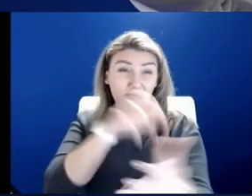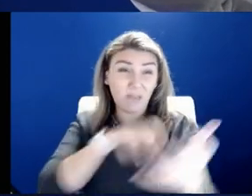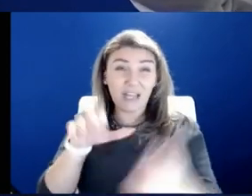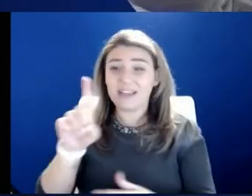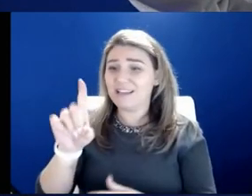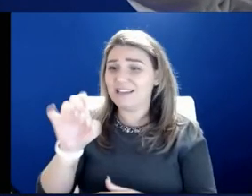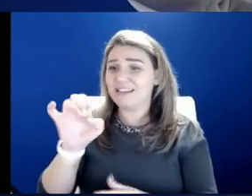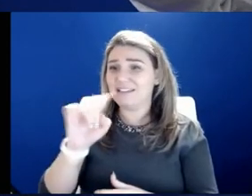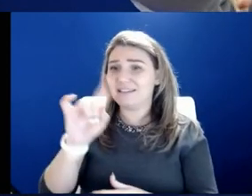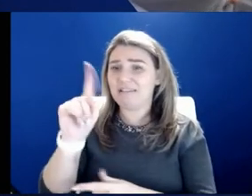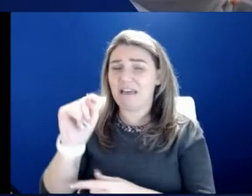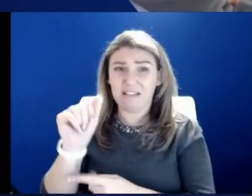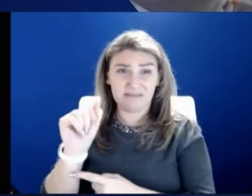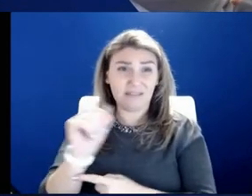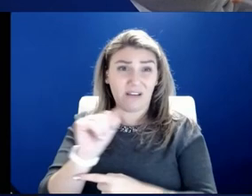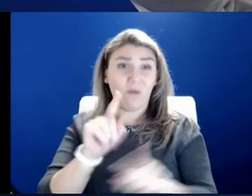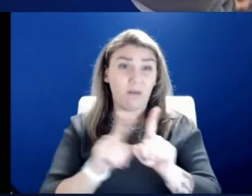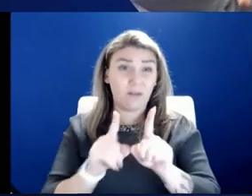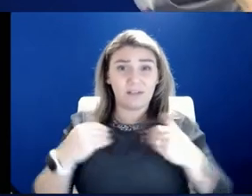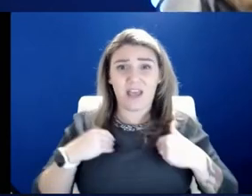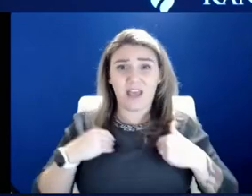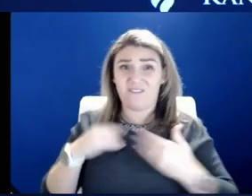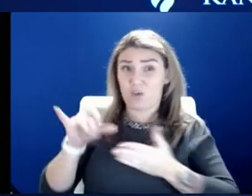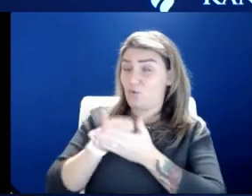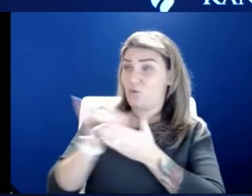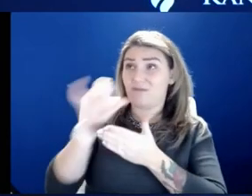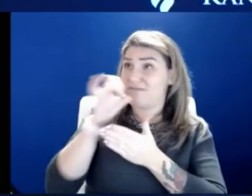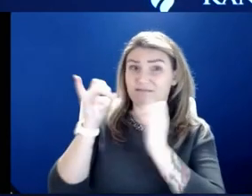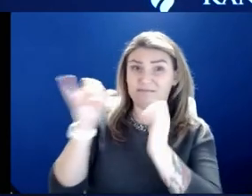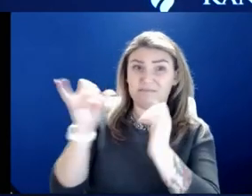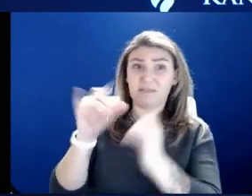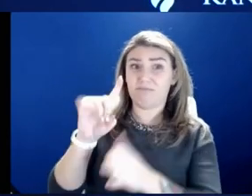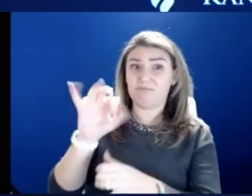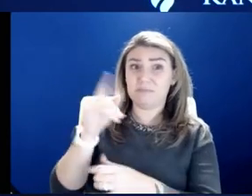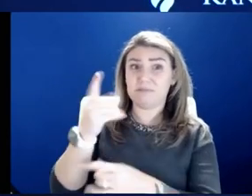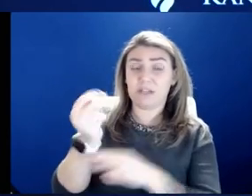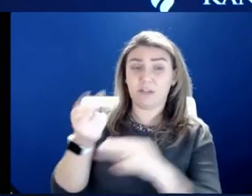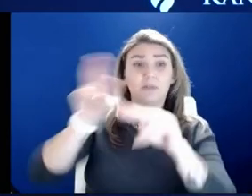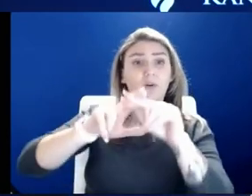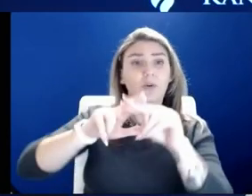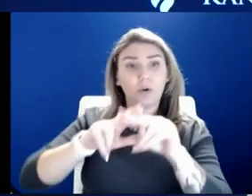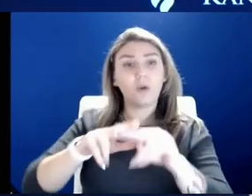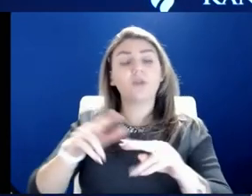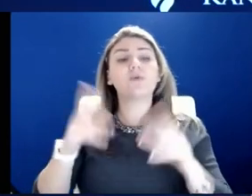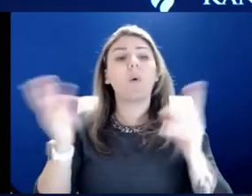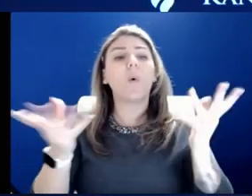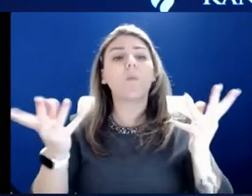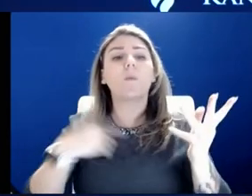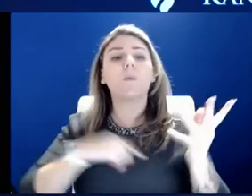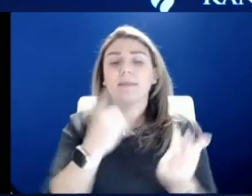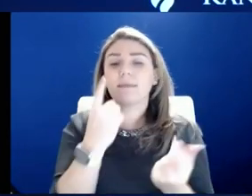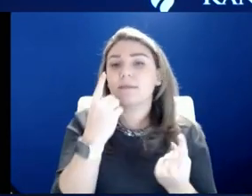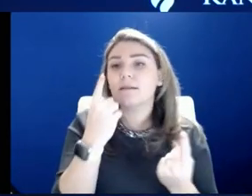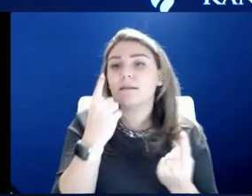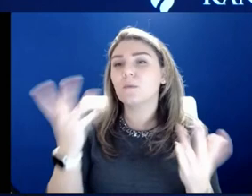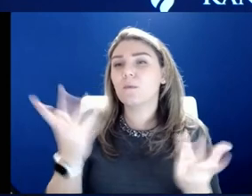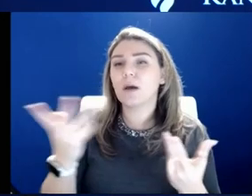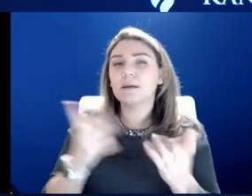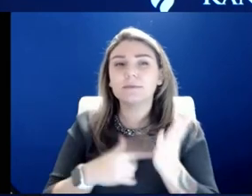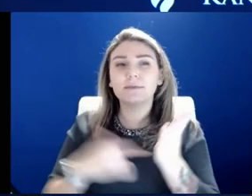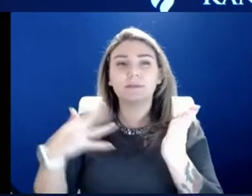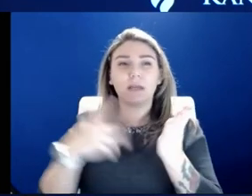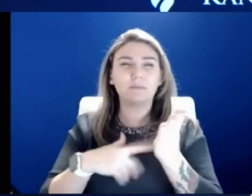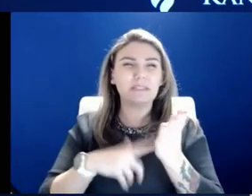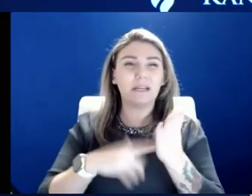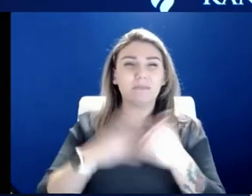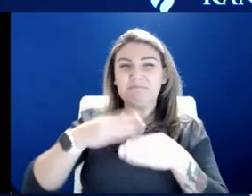interpret. New York didn't have the same Delta surge we did, right? So it made a little harder to interpret. What we think is that sometime towards the end of January,